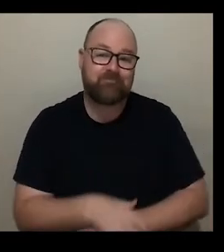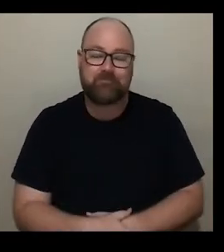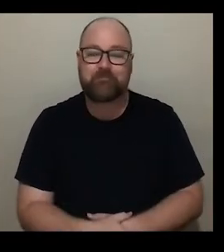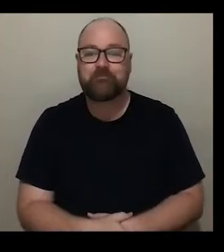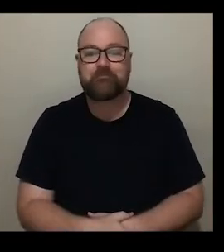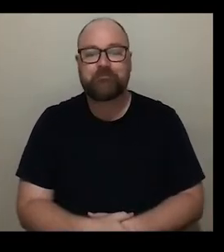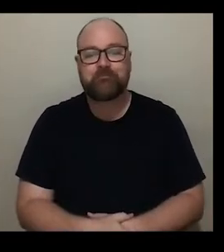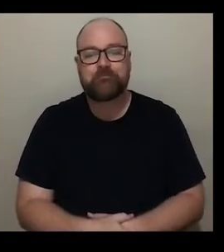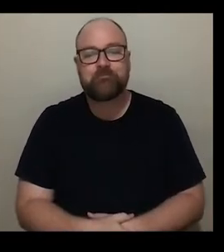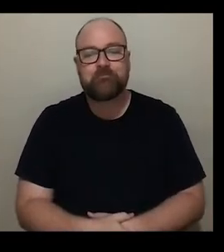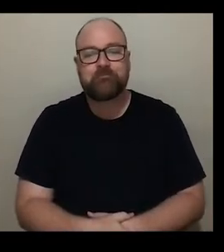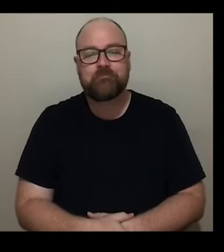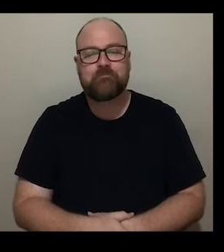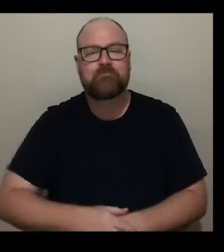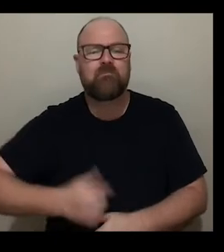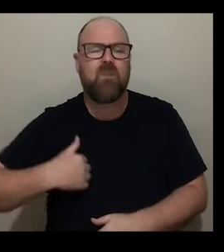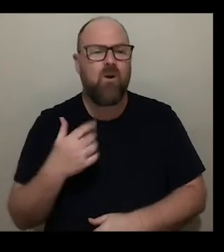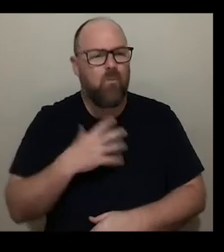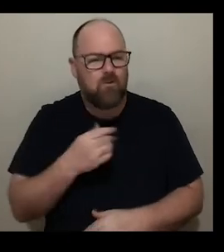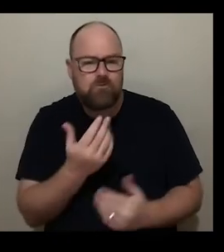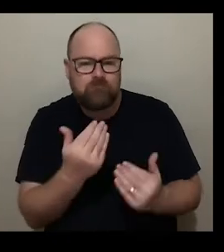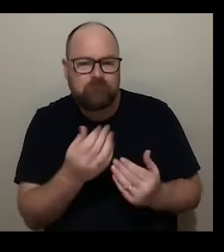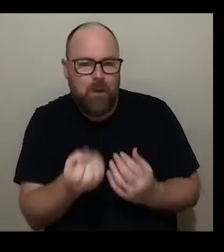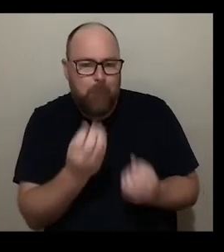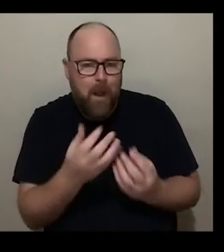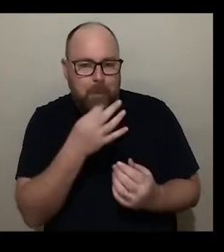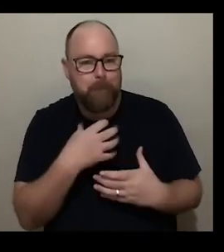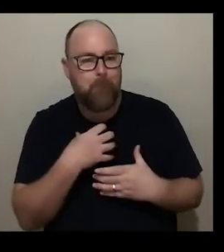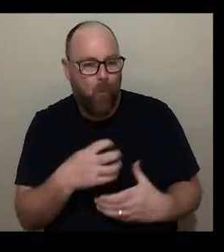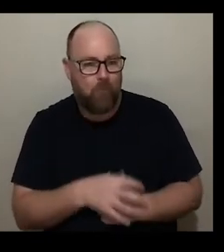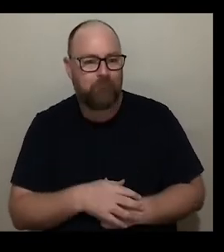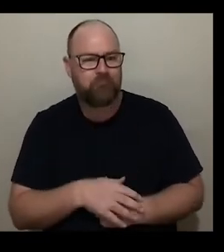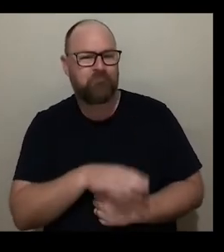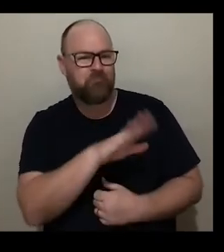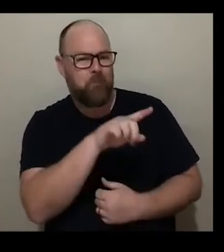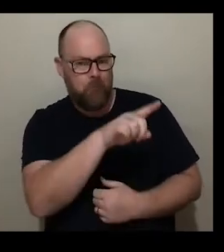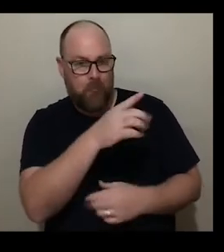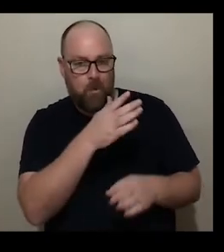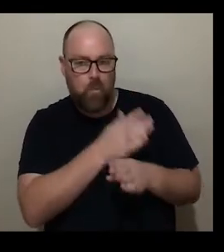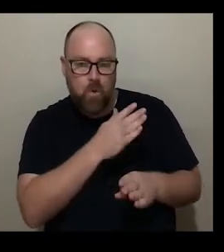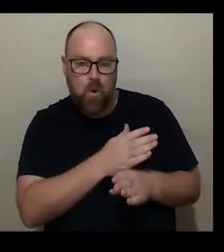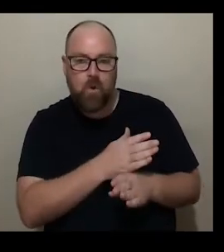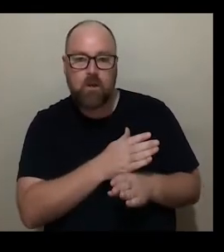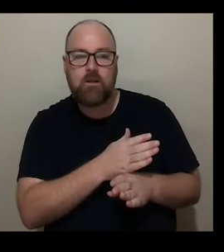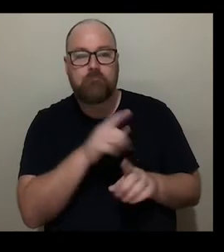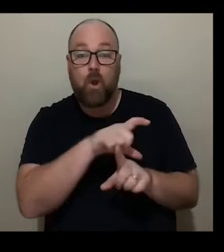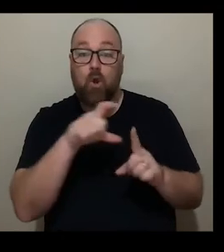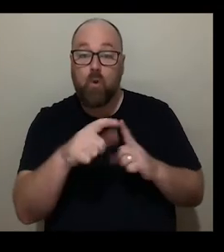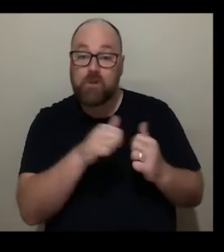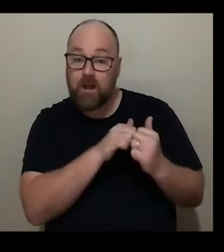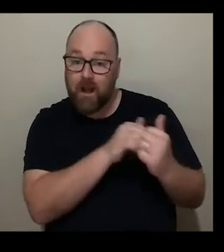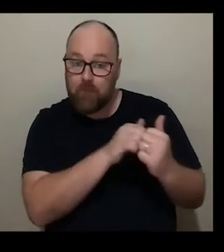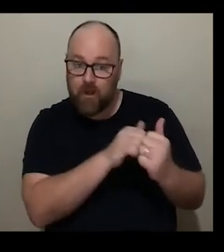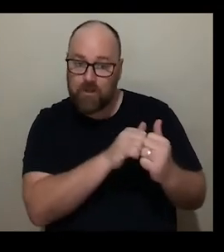dig a little deeper into some of that Rachel much of your work as you've said is is involved cultural collaboration and